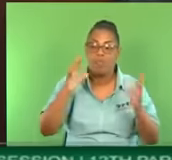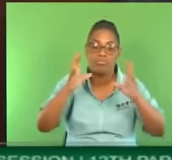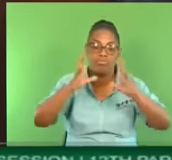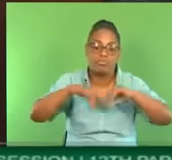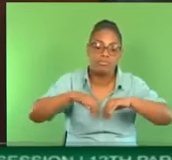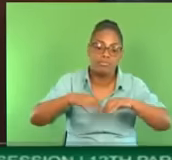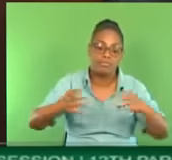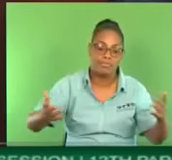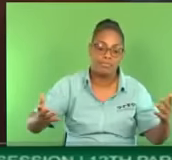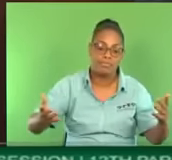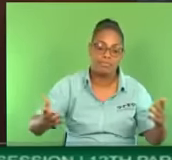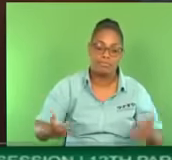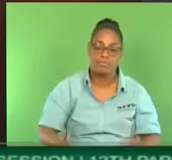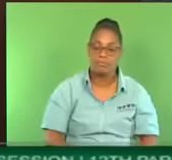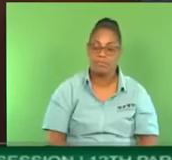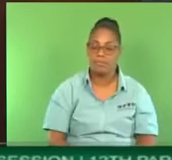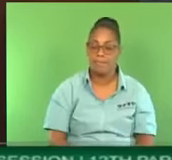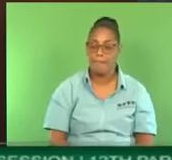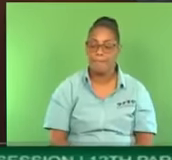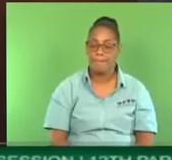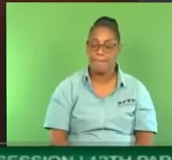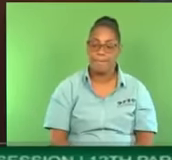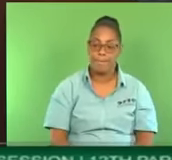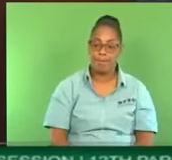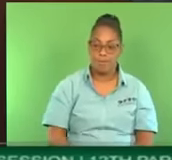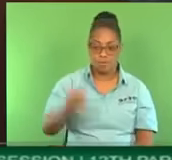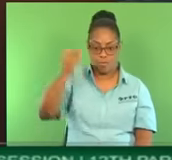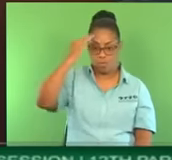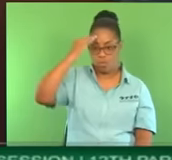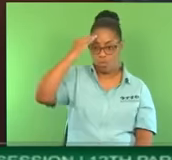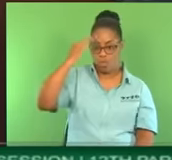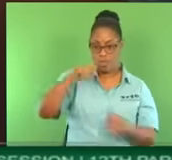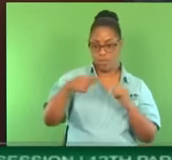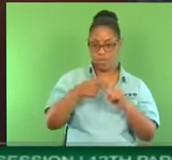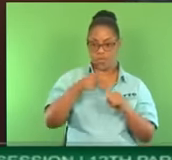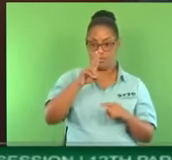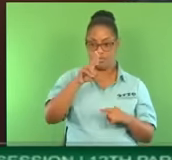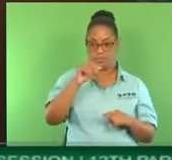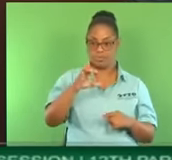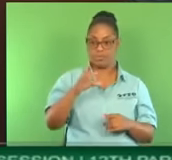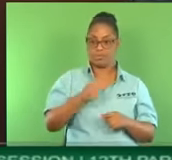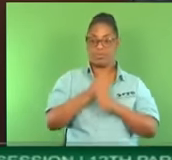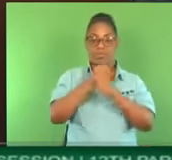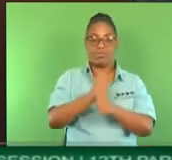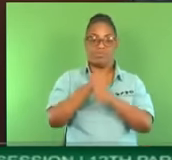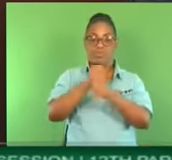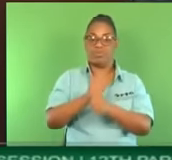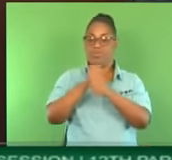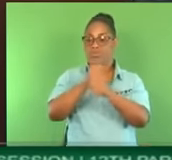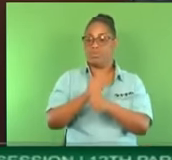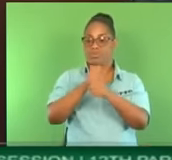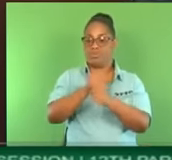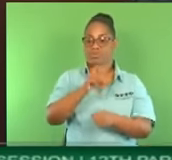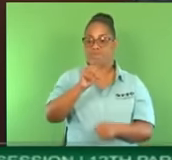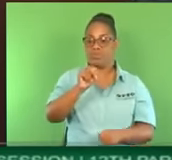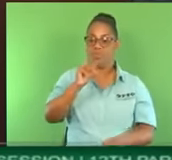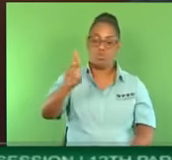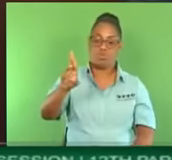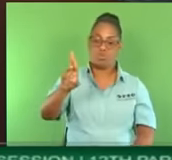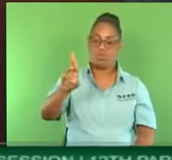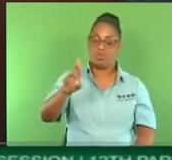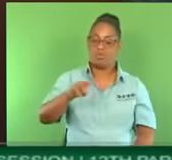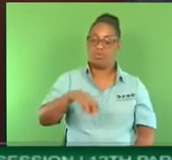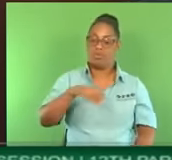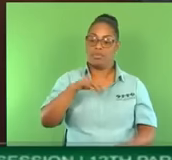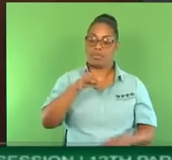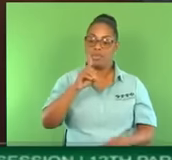they know when the UNC holding up protests over the flyover of Monroe Road. They know when we protest in Debe Junction.